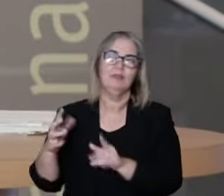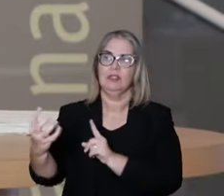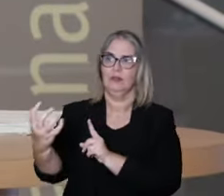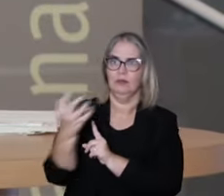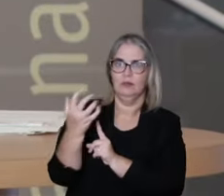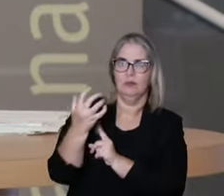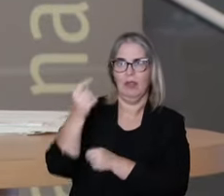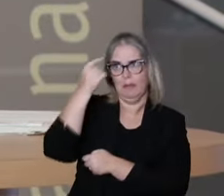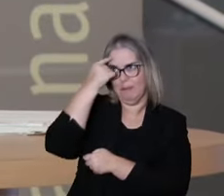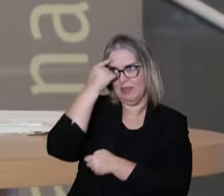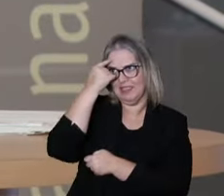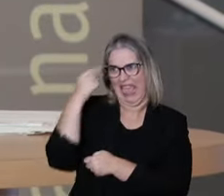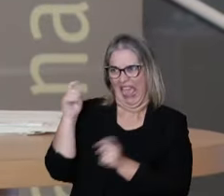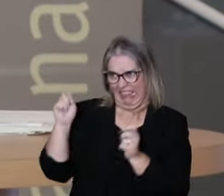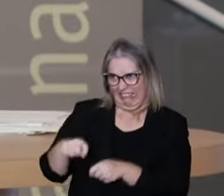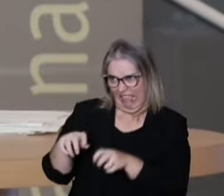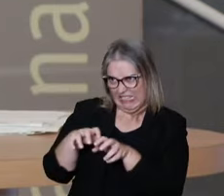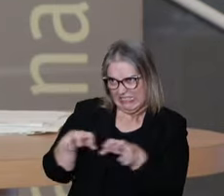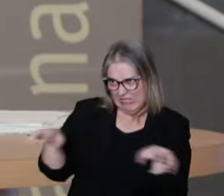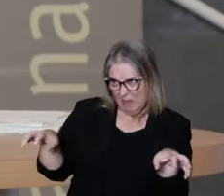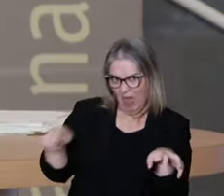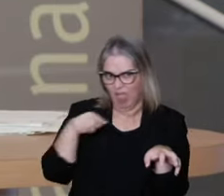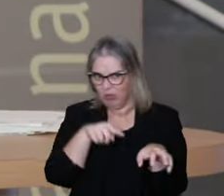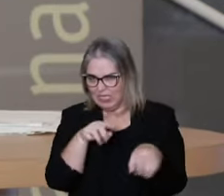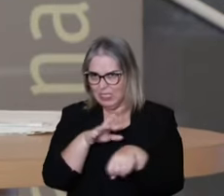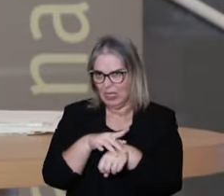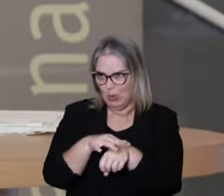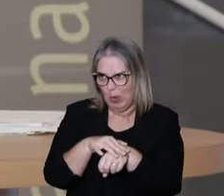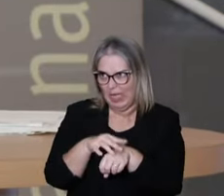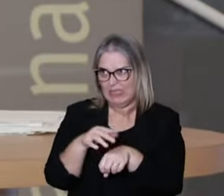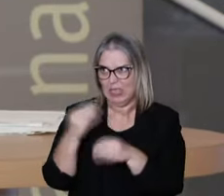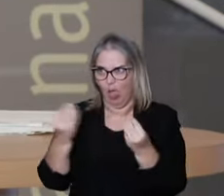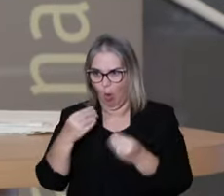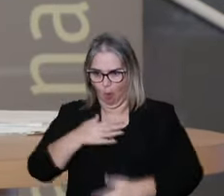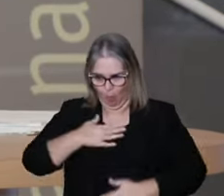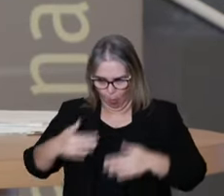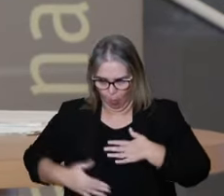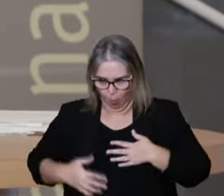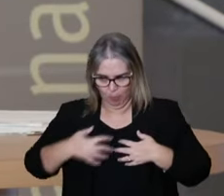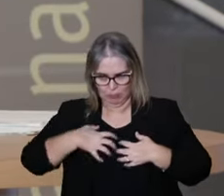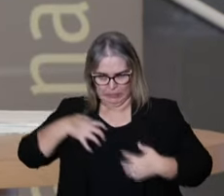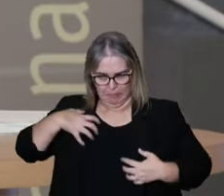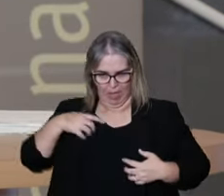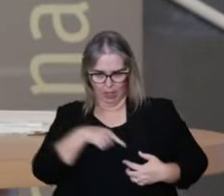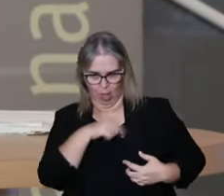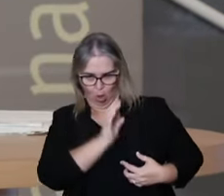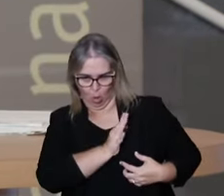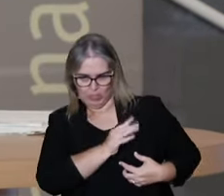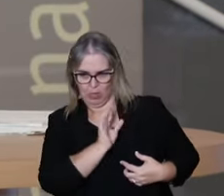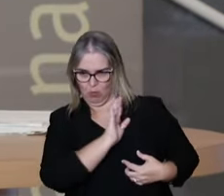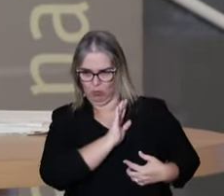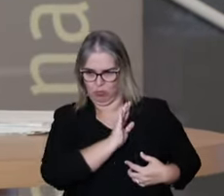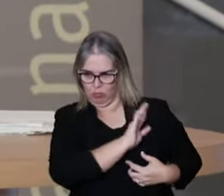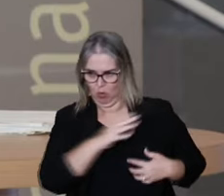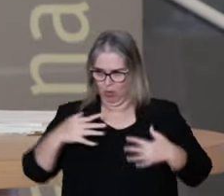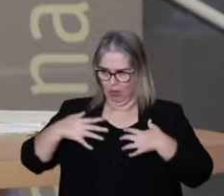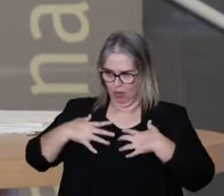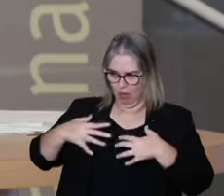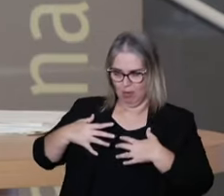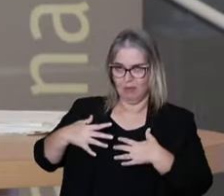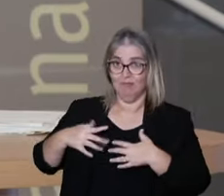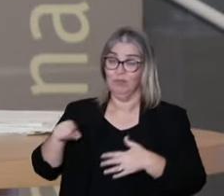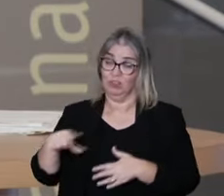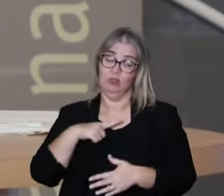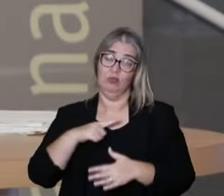a tendency of thinking in an oscillated way, to think about pathology and pieces of people, this